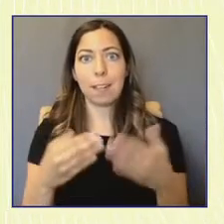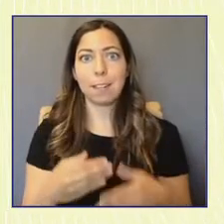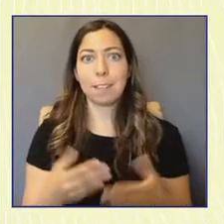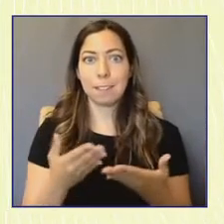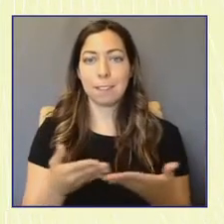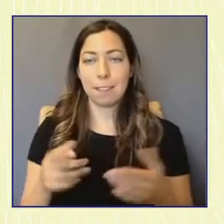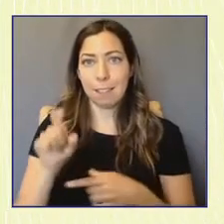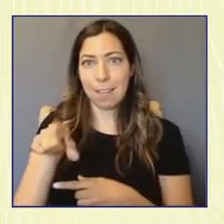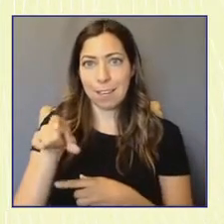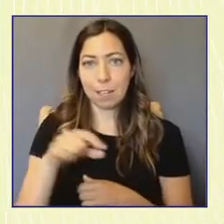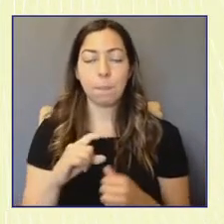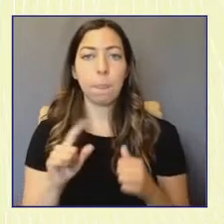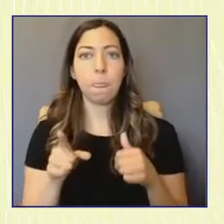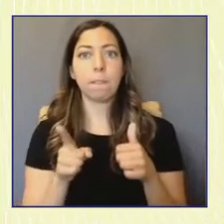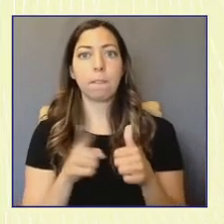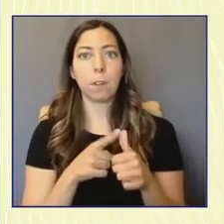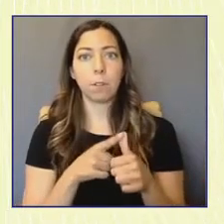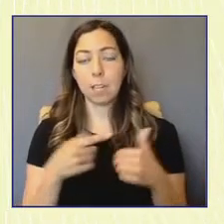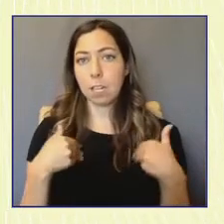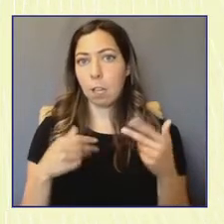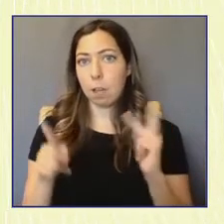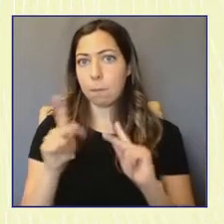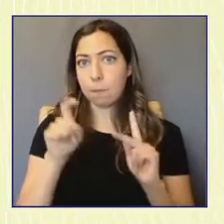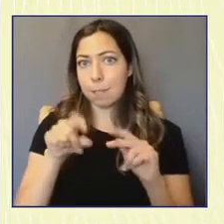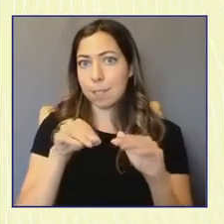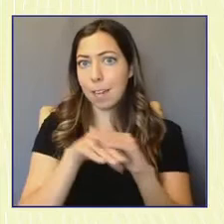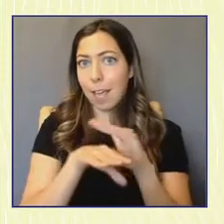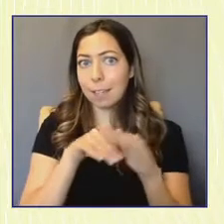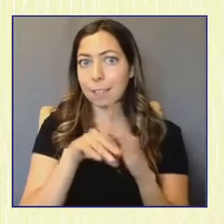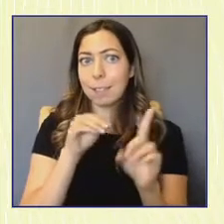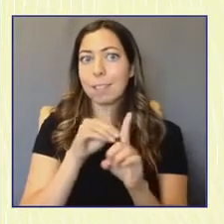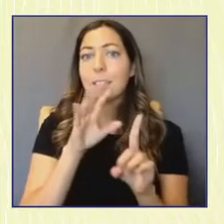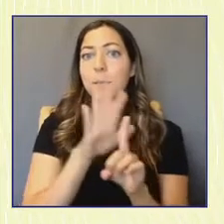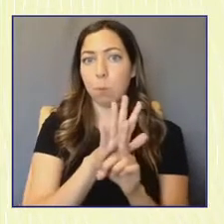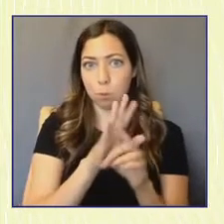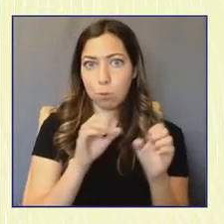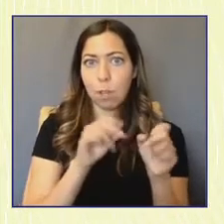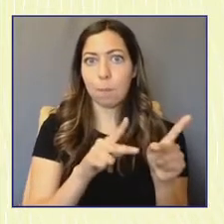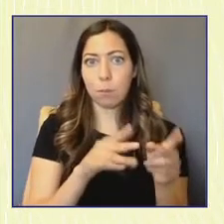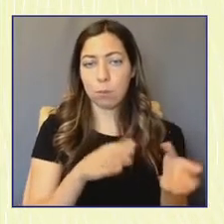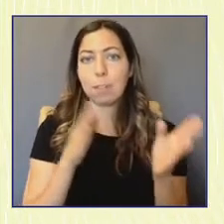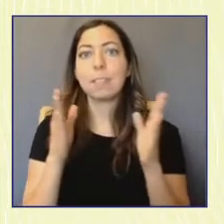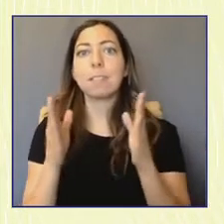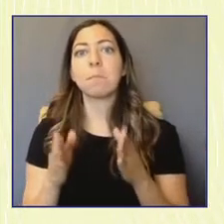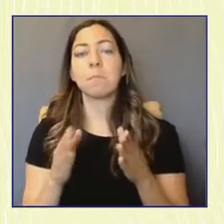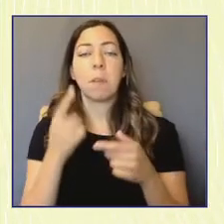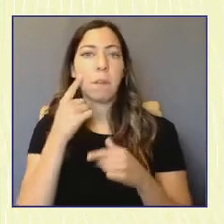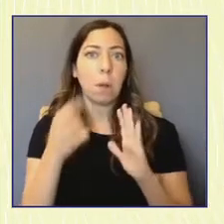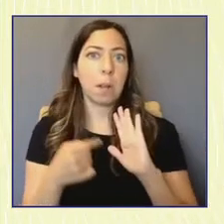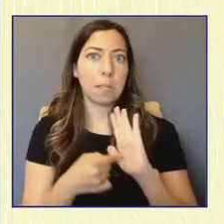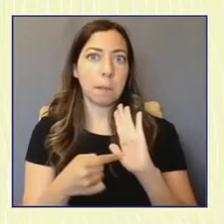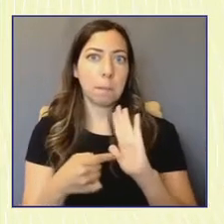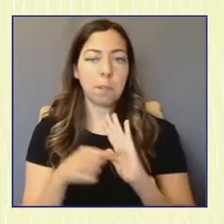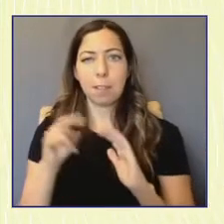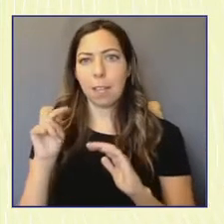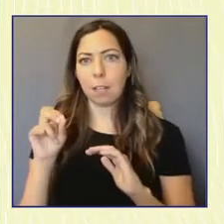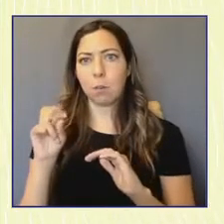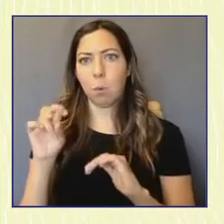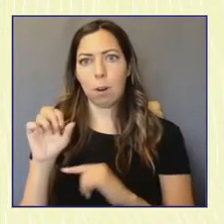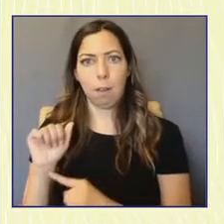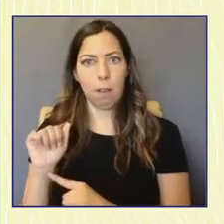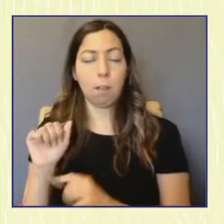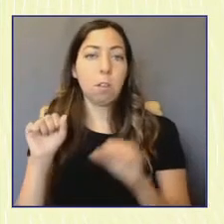people need access and exposure to civic learning and engagement opportunities. This can be like, for instance, what Noria was talking with, election